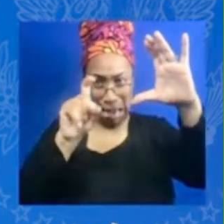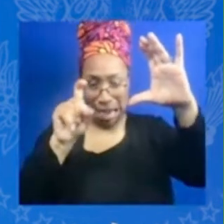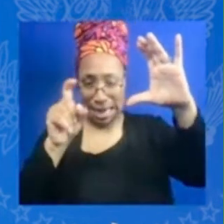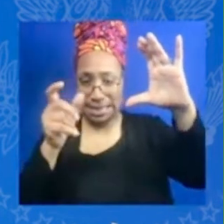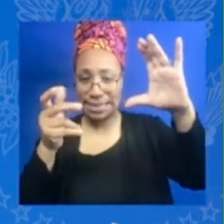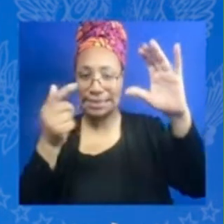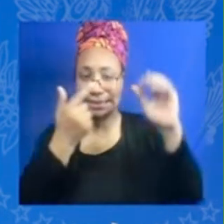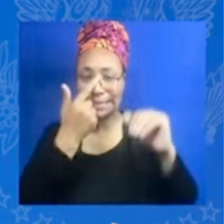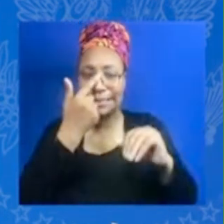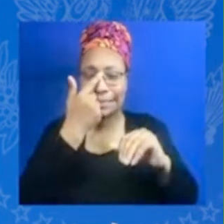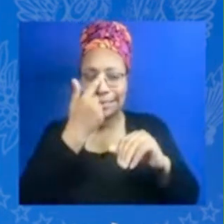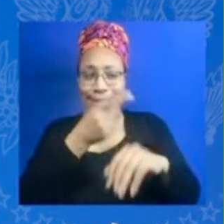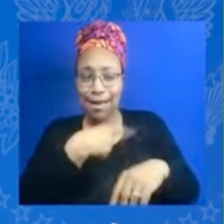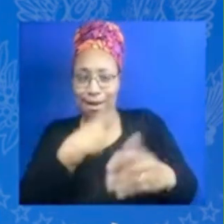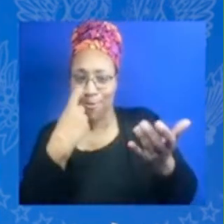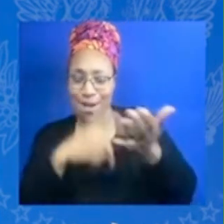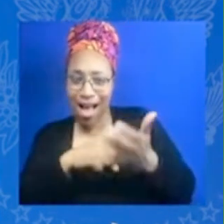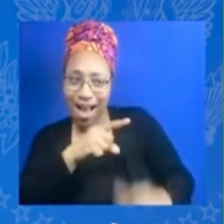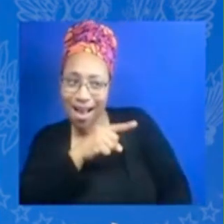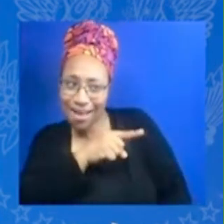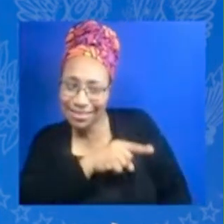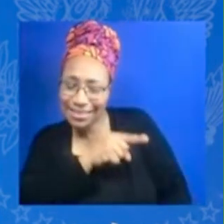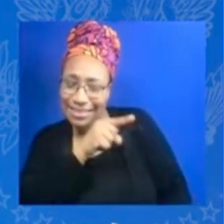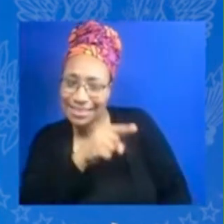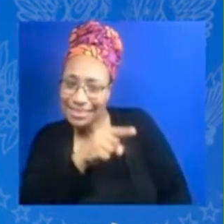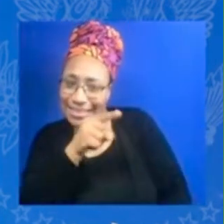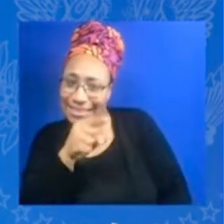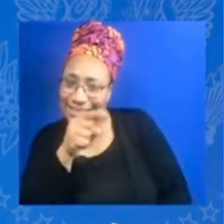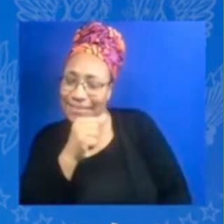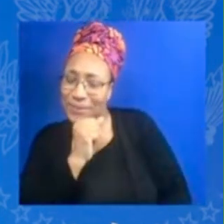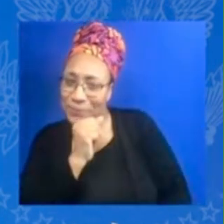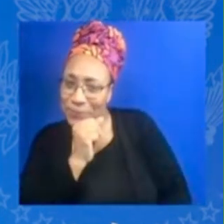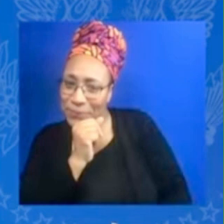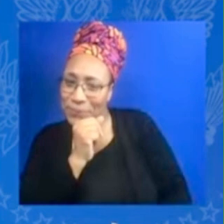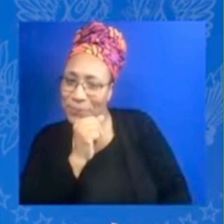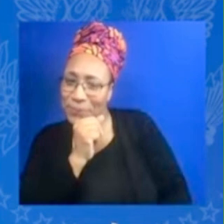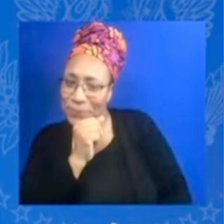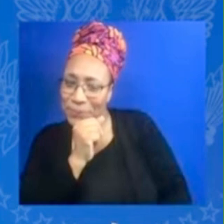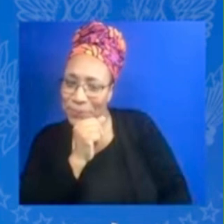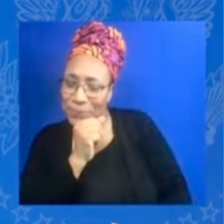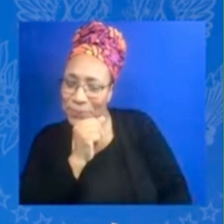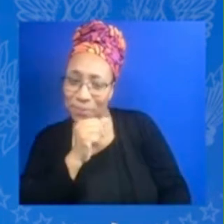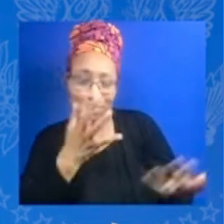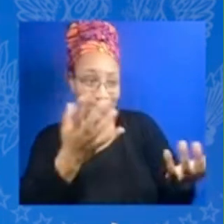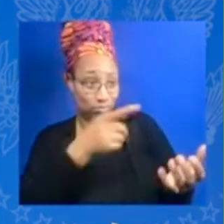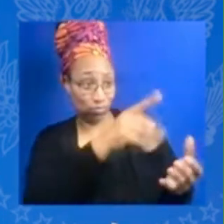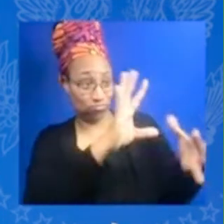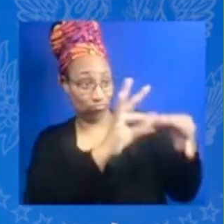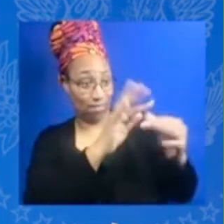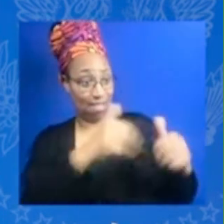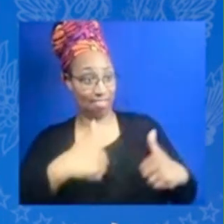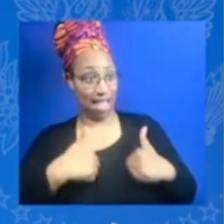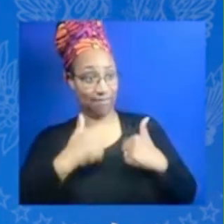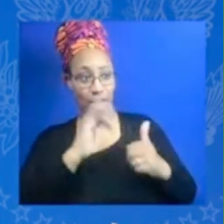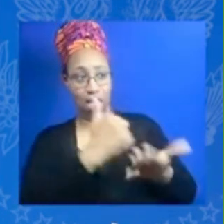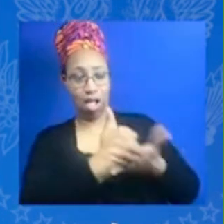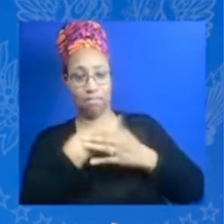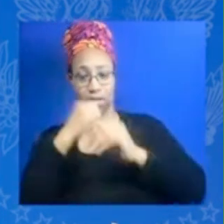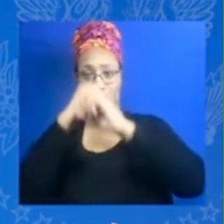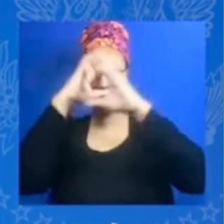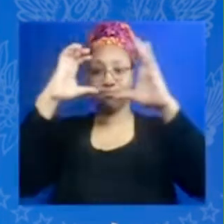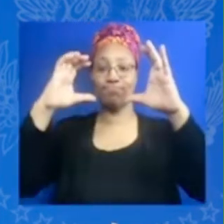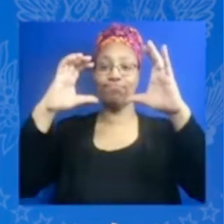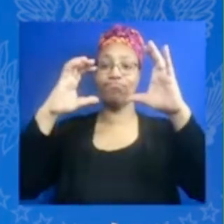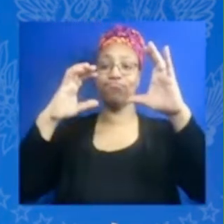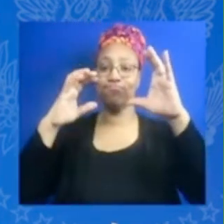recognizing that uh you know oftentimes there are people in our lives and helped that helped us whether that was the advice um of any of your fellow business people or